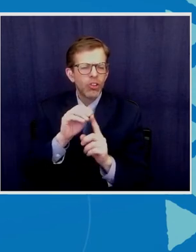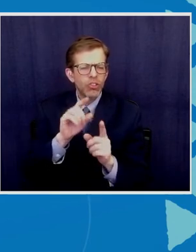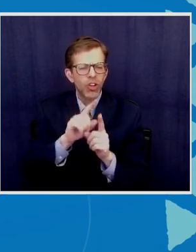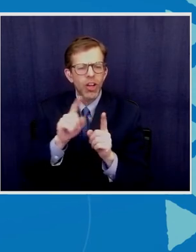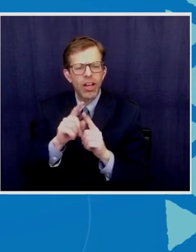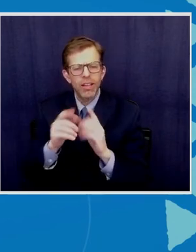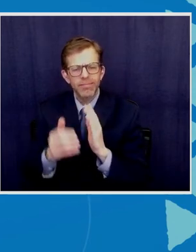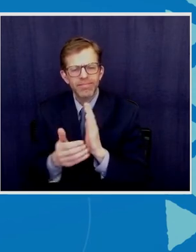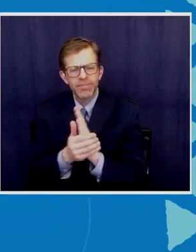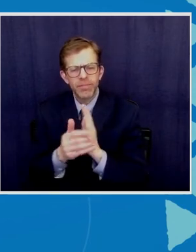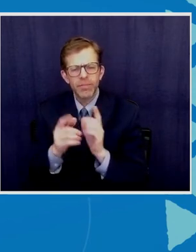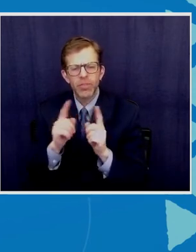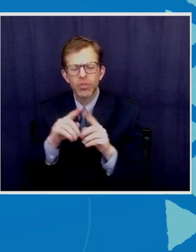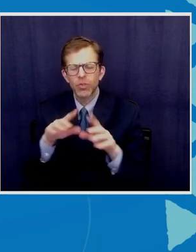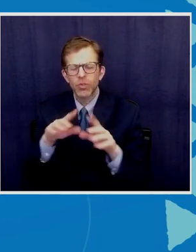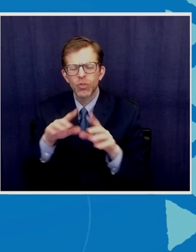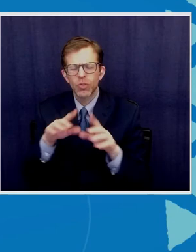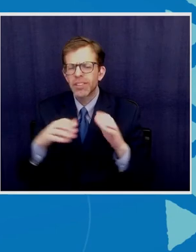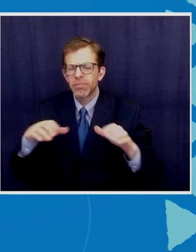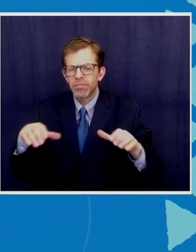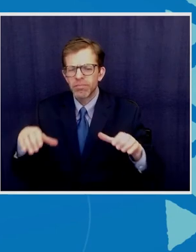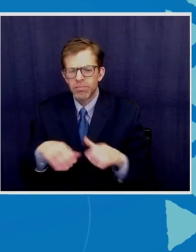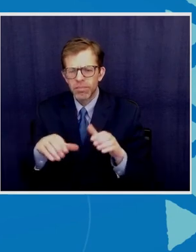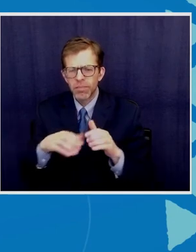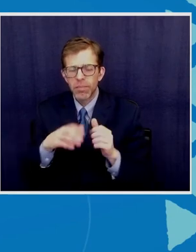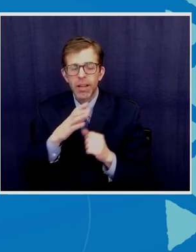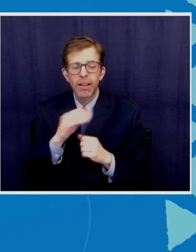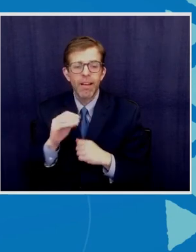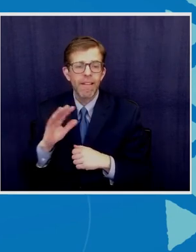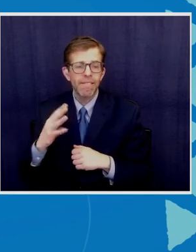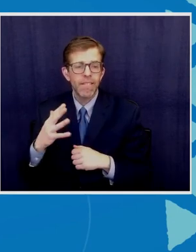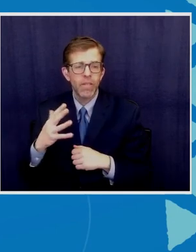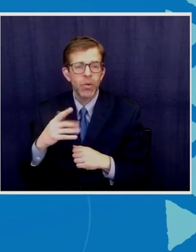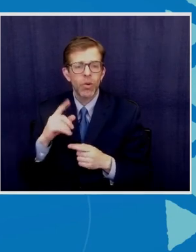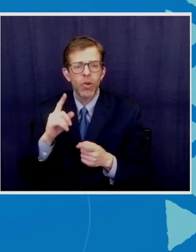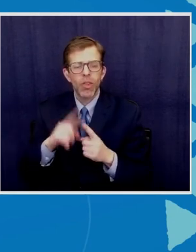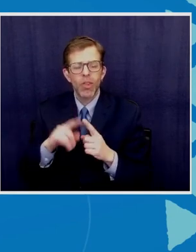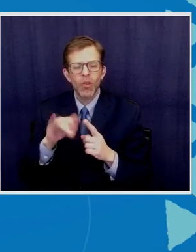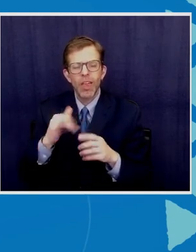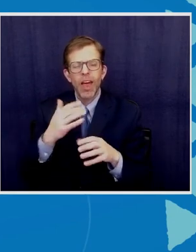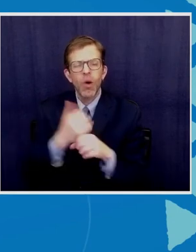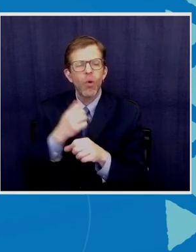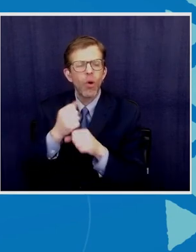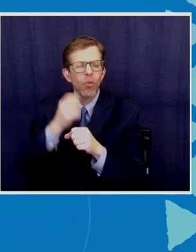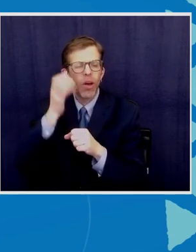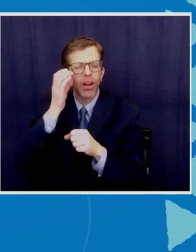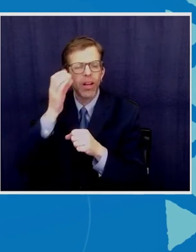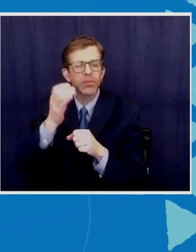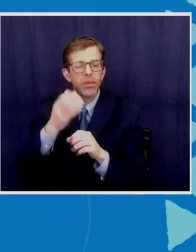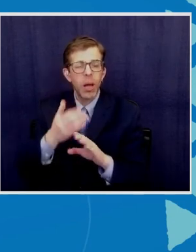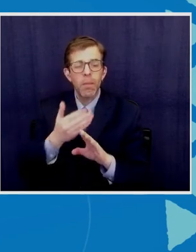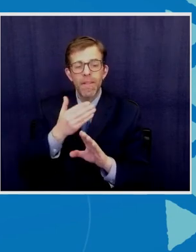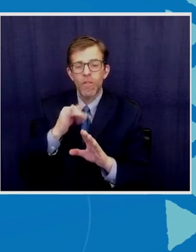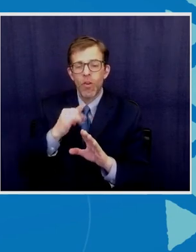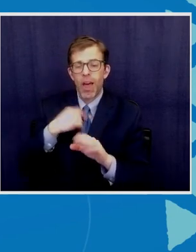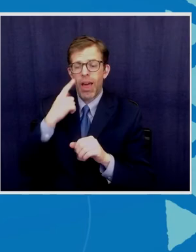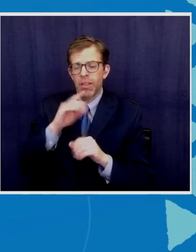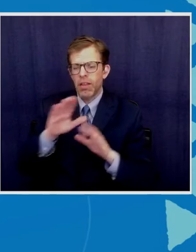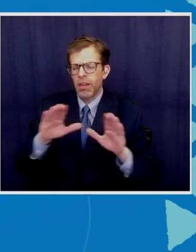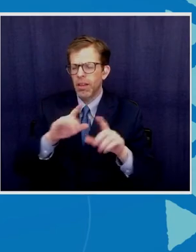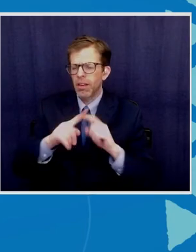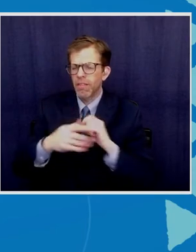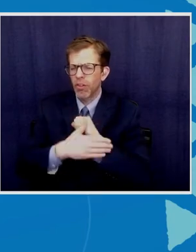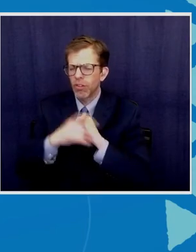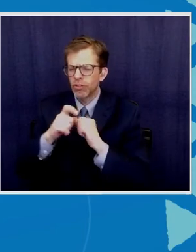strong measures and the fifth one is the win-win concept before that I think countries should sign a kind of